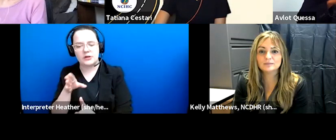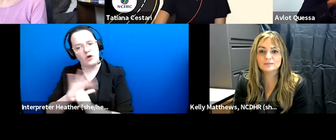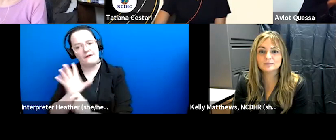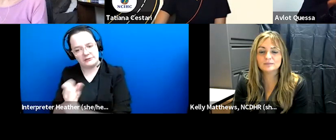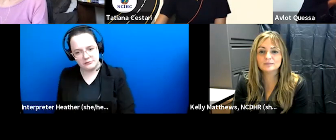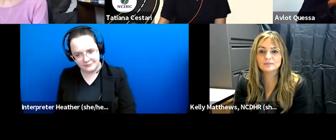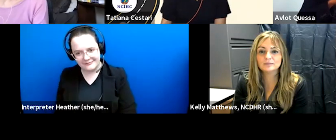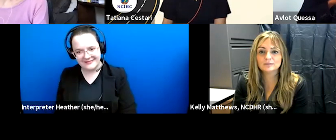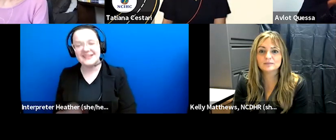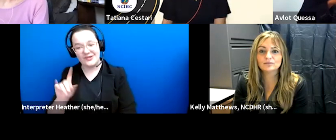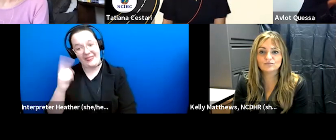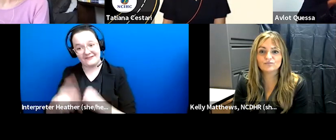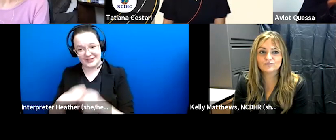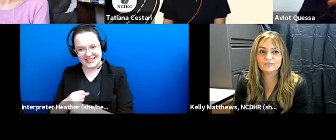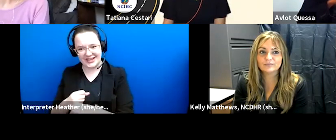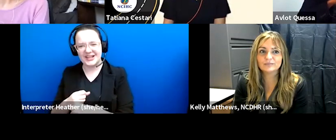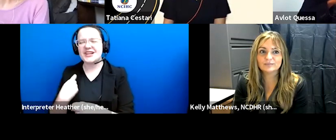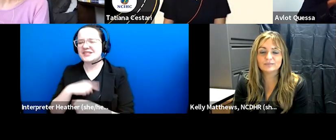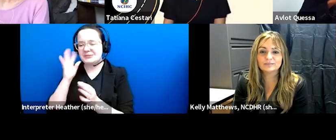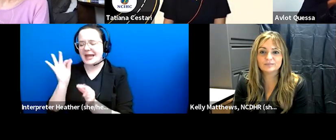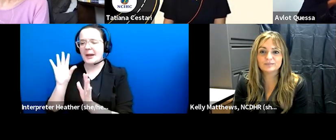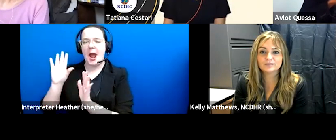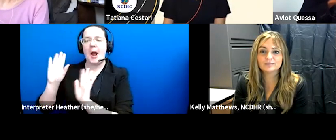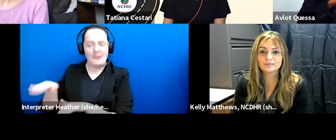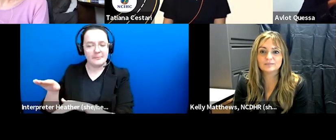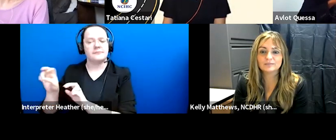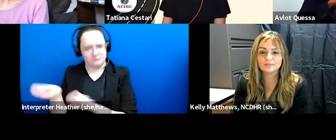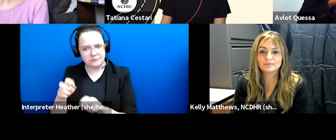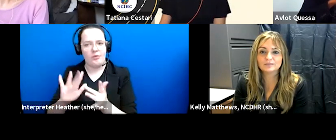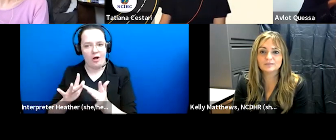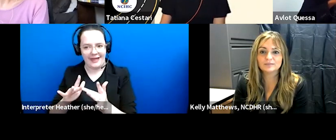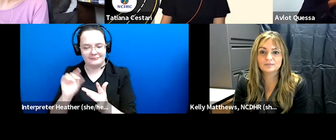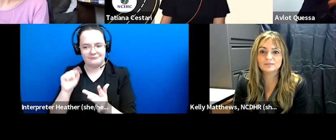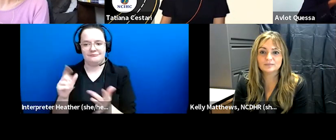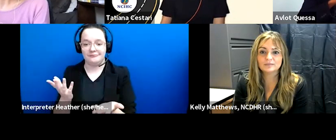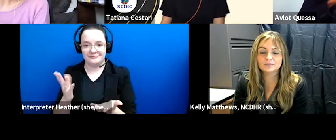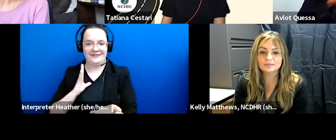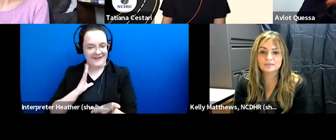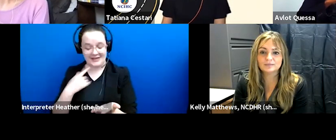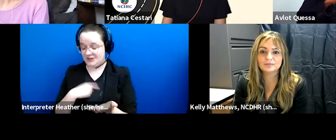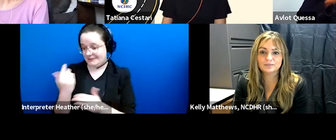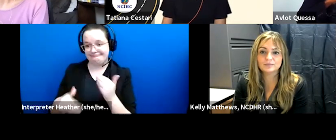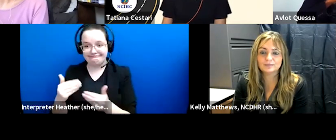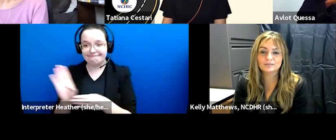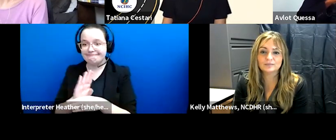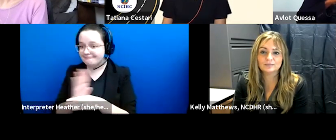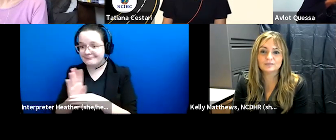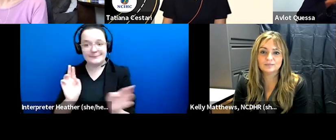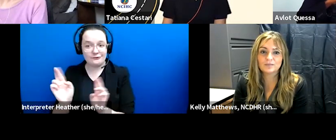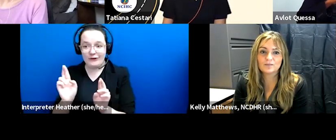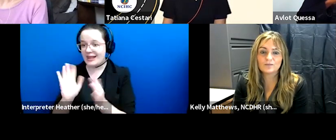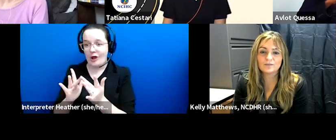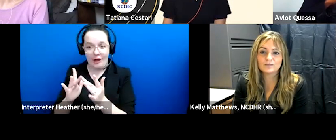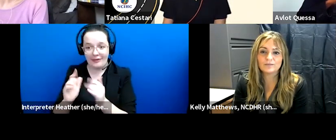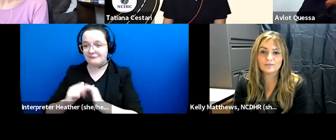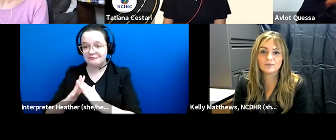so we said we need to move this online and so we got busy doing that and to to be